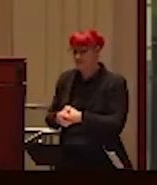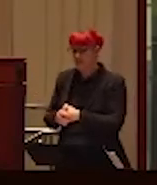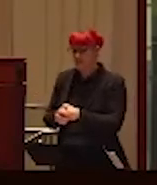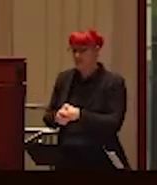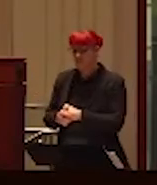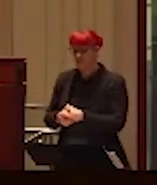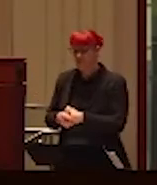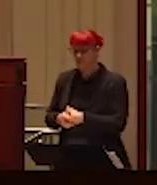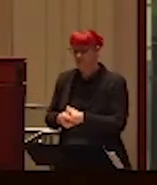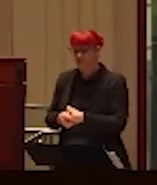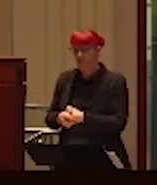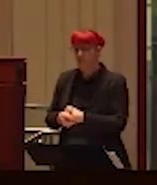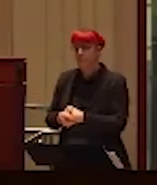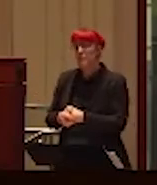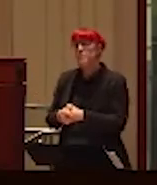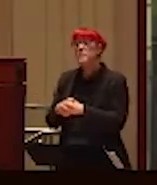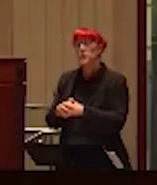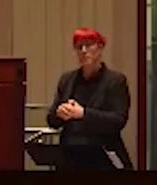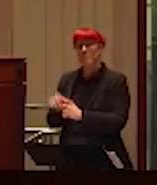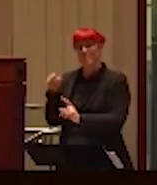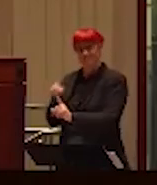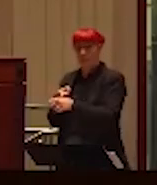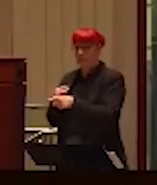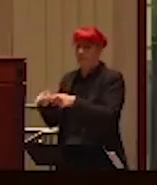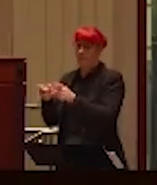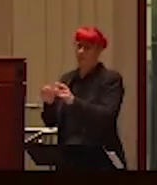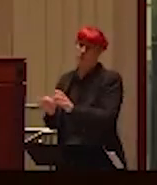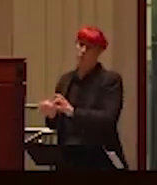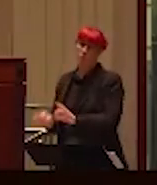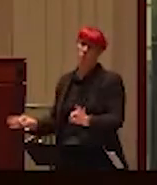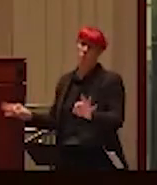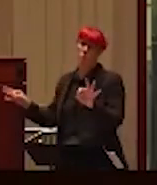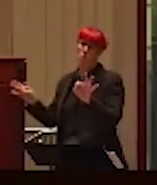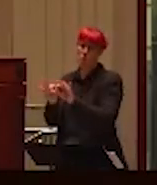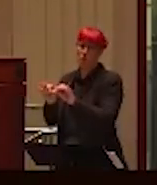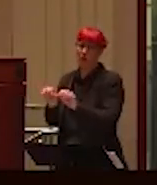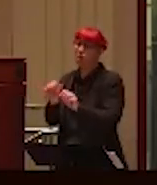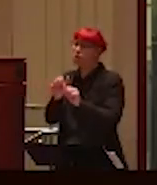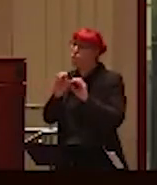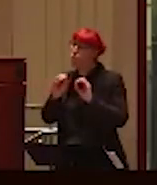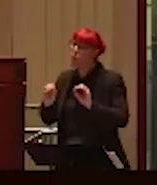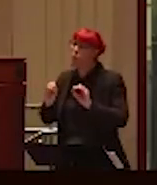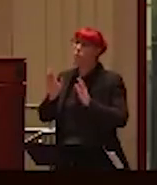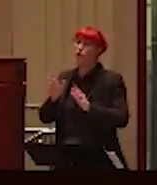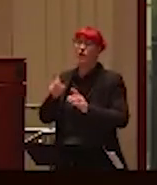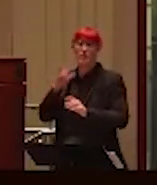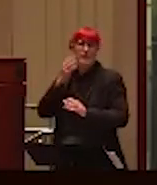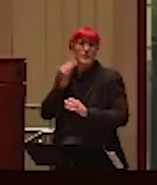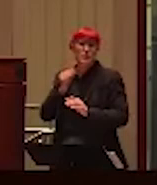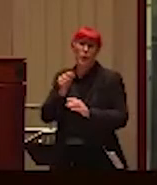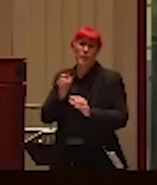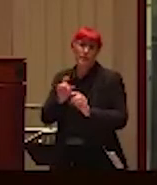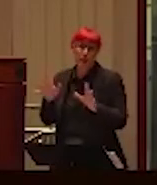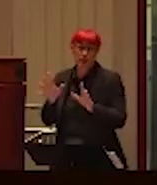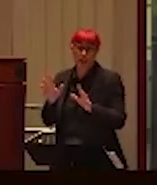So this is an important field. No one should experience violence. And Sasha's work is brilliant. So today, if you don't know